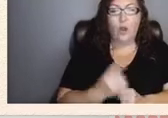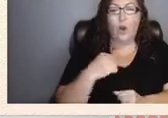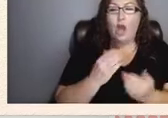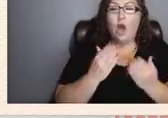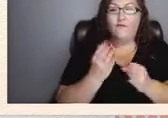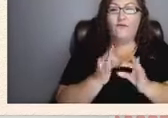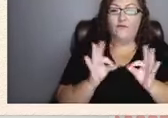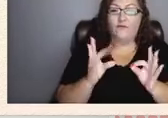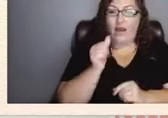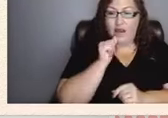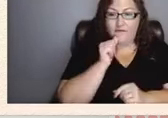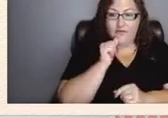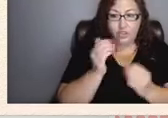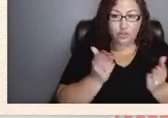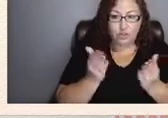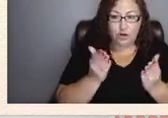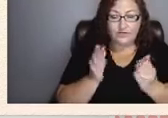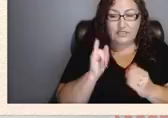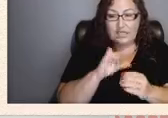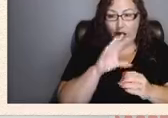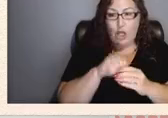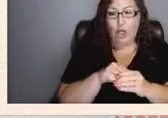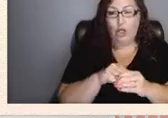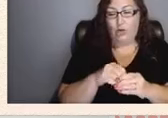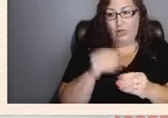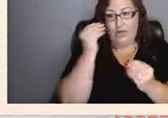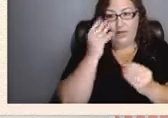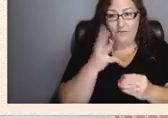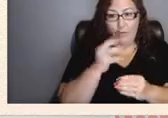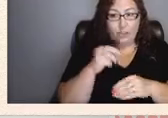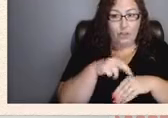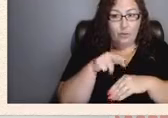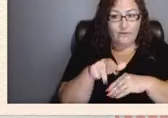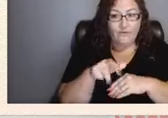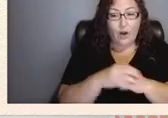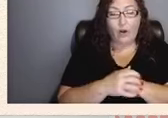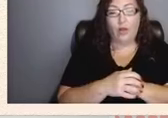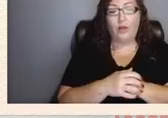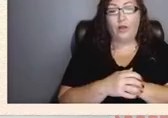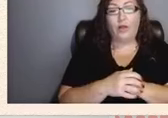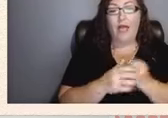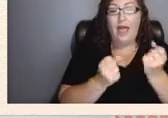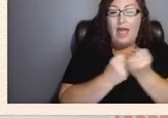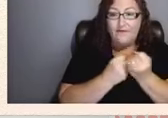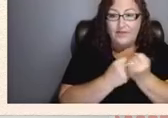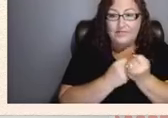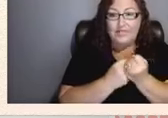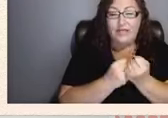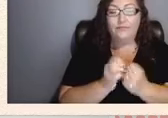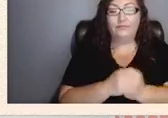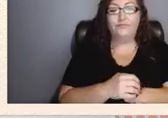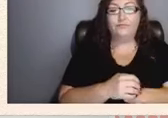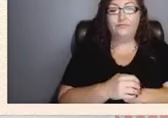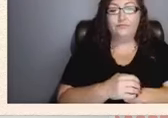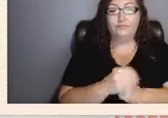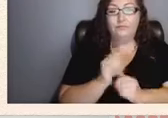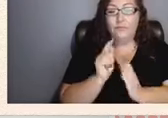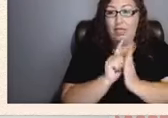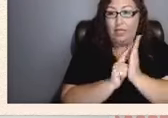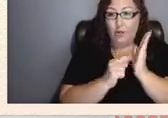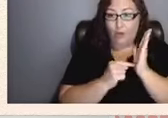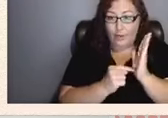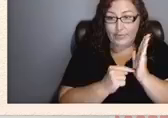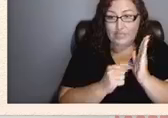services which include information and referral advocacy legal representation and